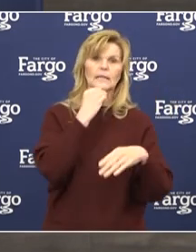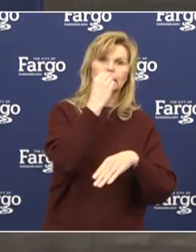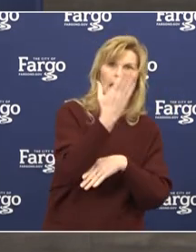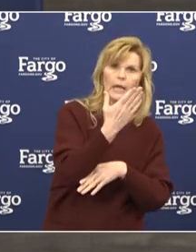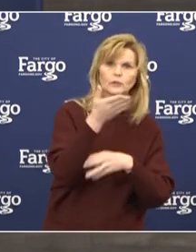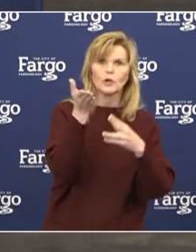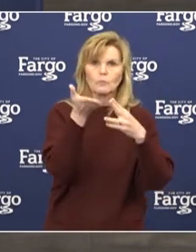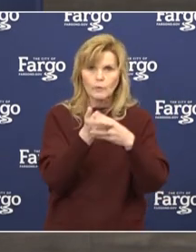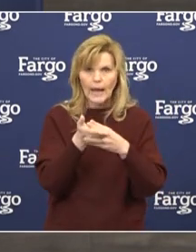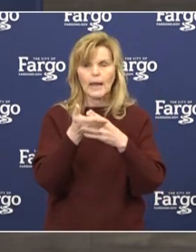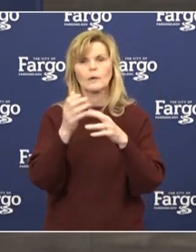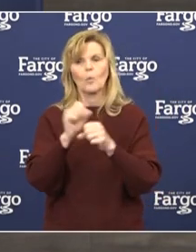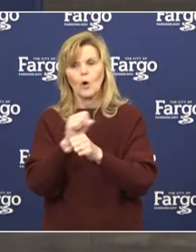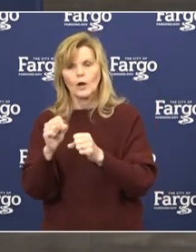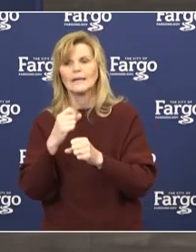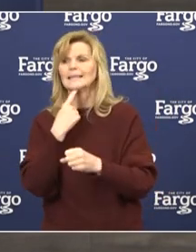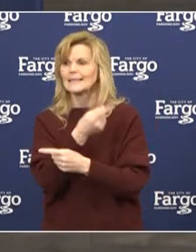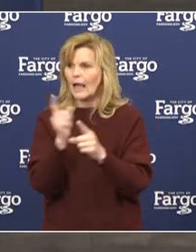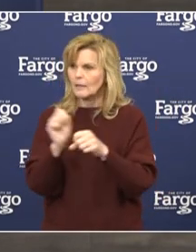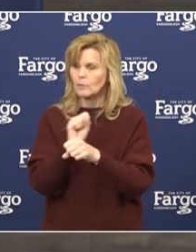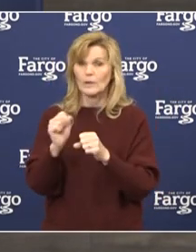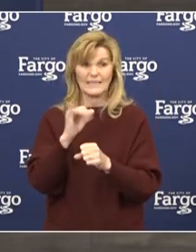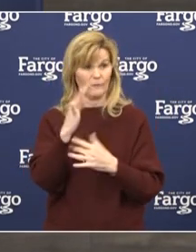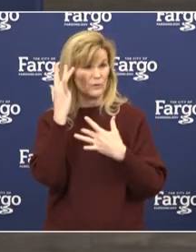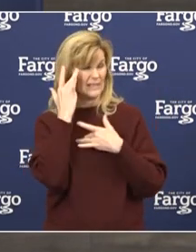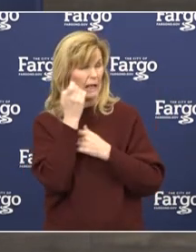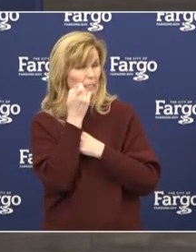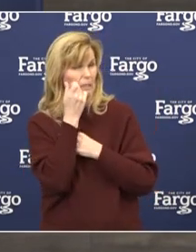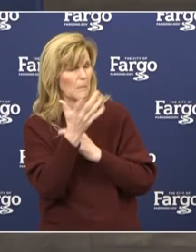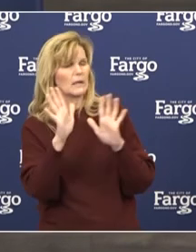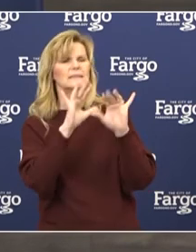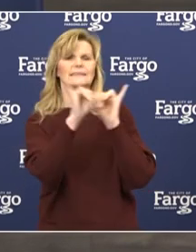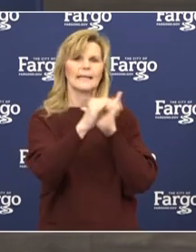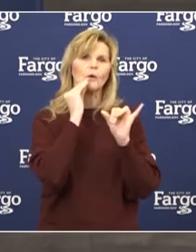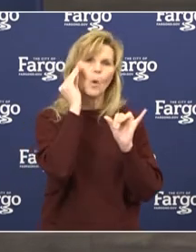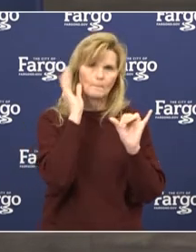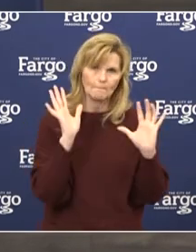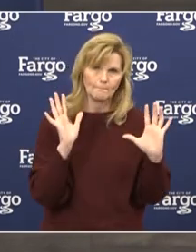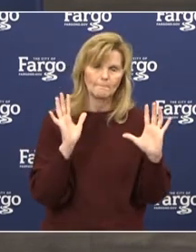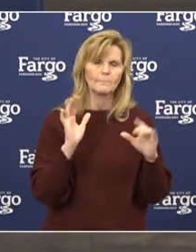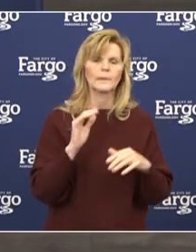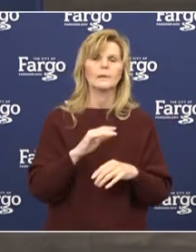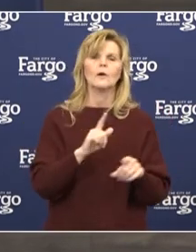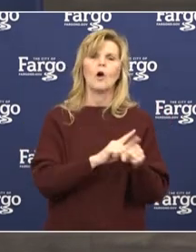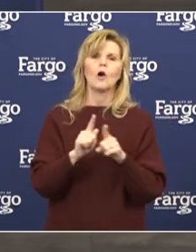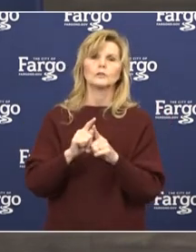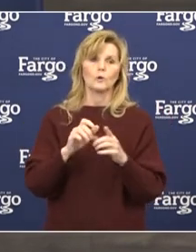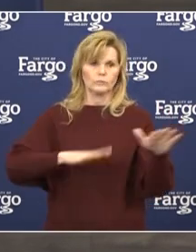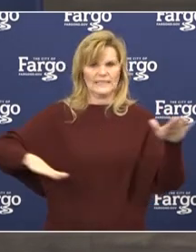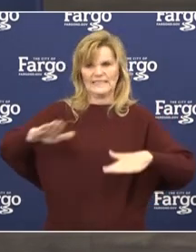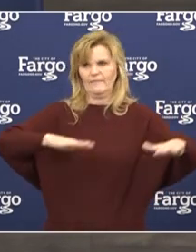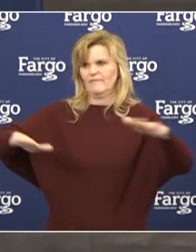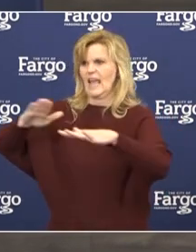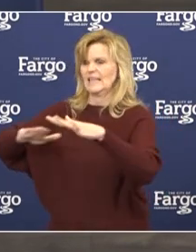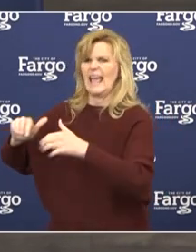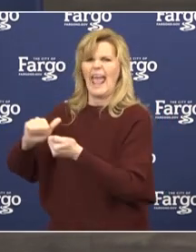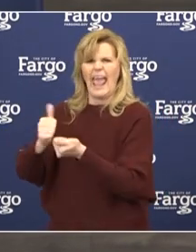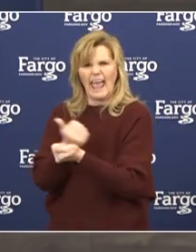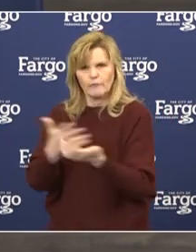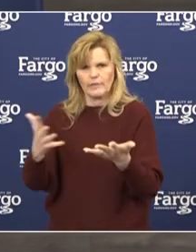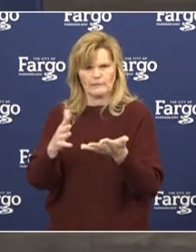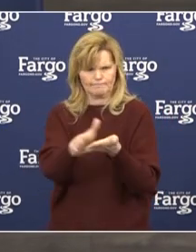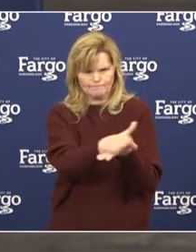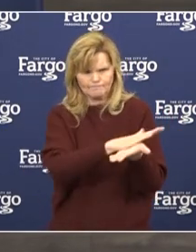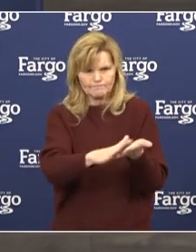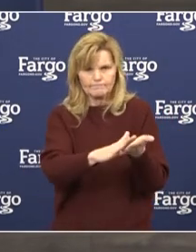breaks, and tell employees certainly to stay home when they're not feeling well. And then disinfect everything well, everything that